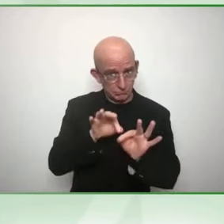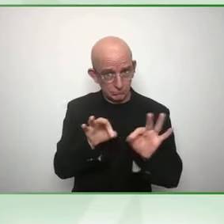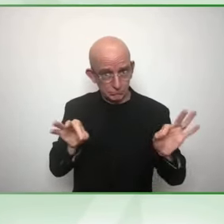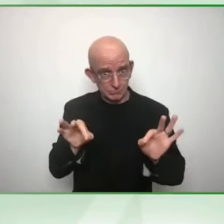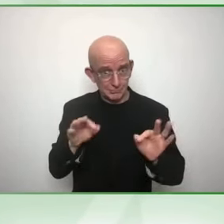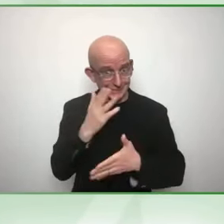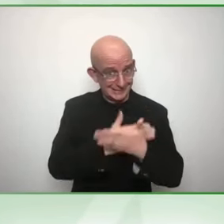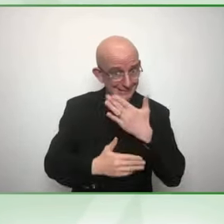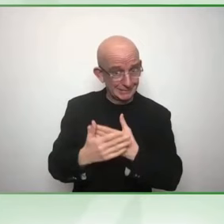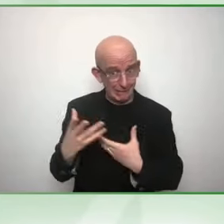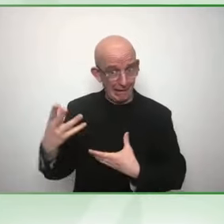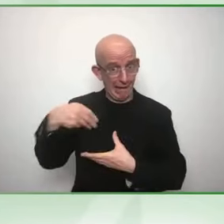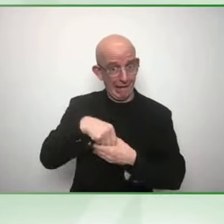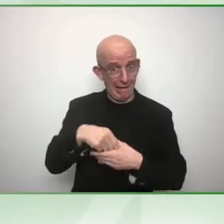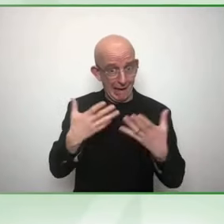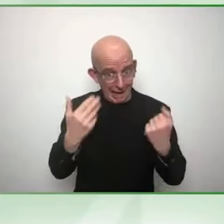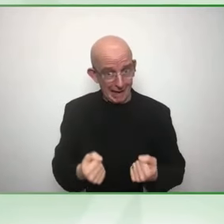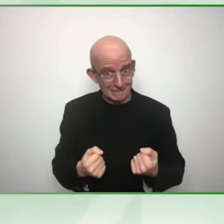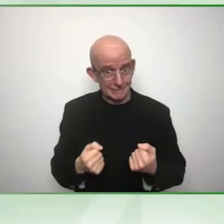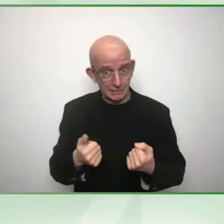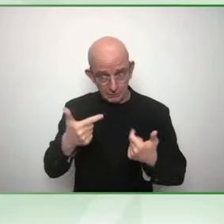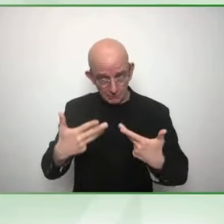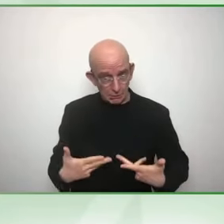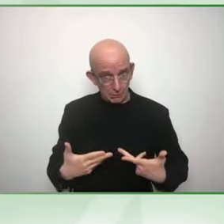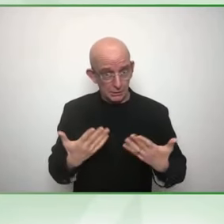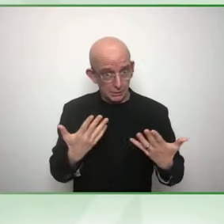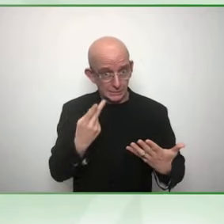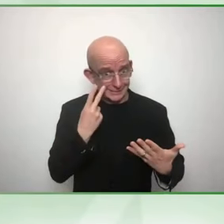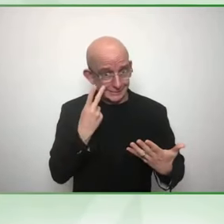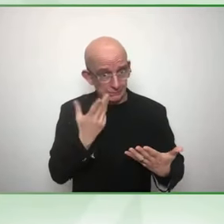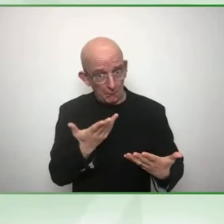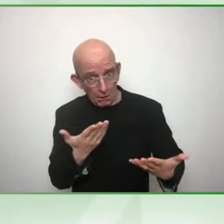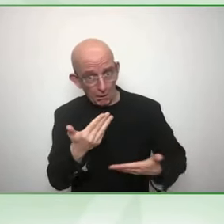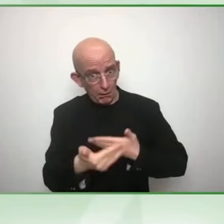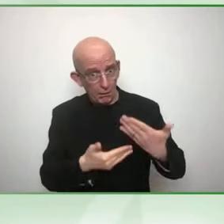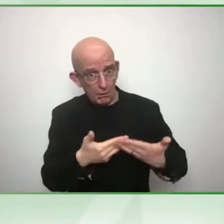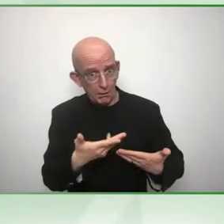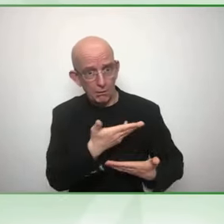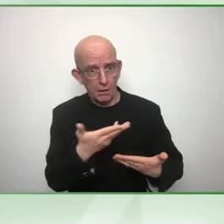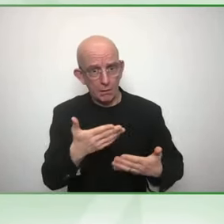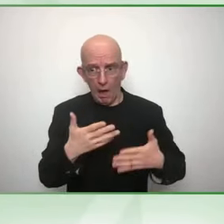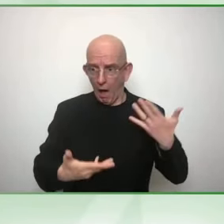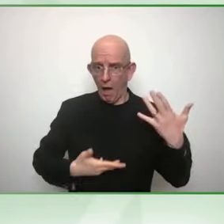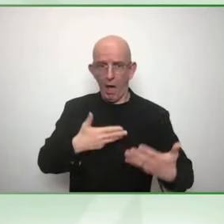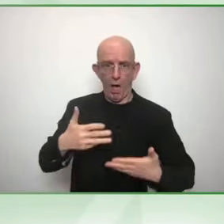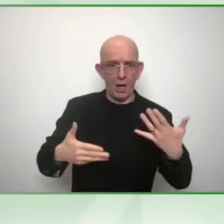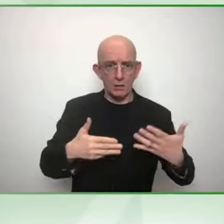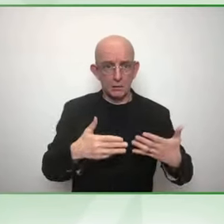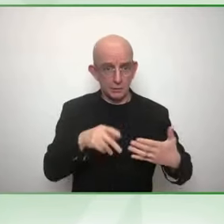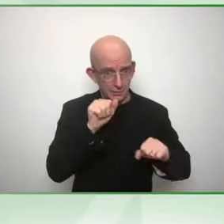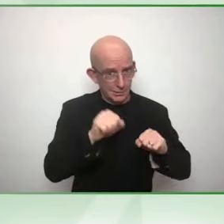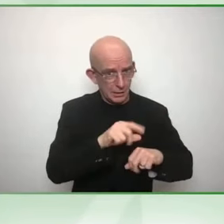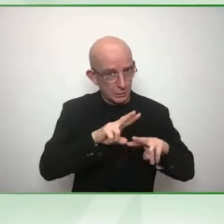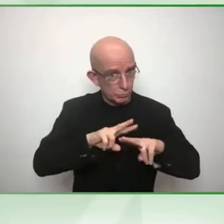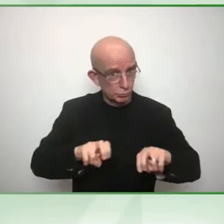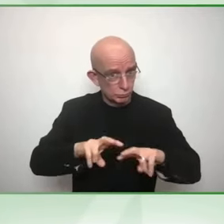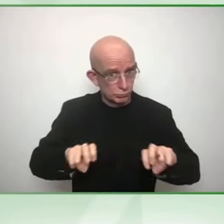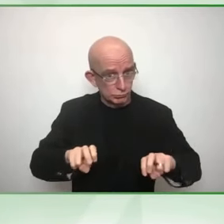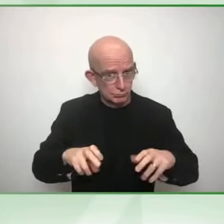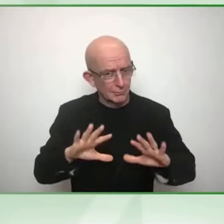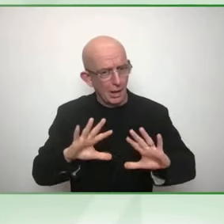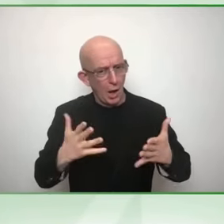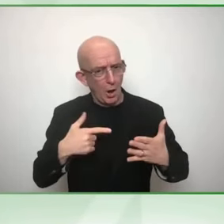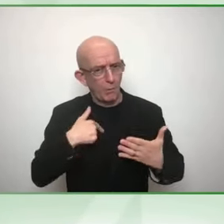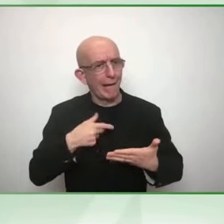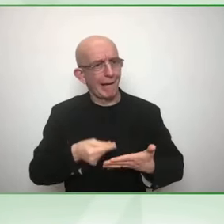disability, it's the same as things that we don't measure, they do not get done. For me, and this is only from where we stand,